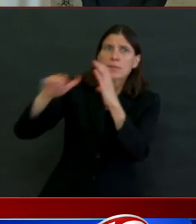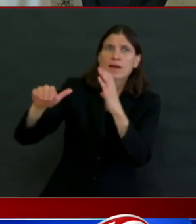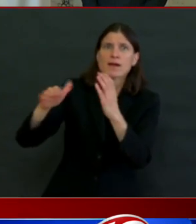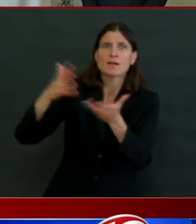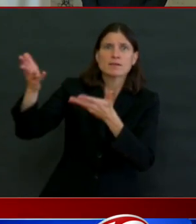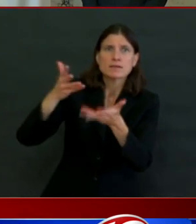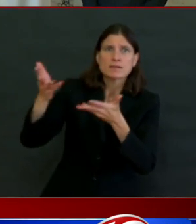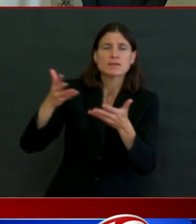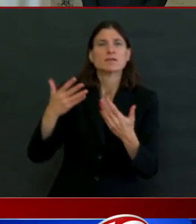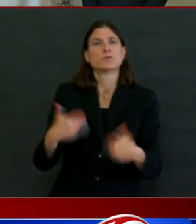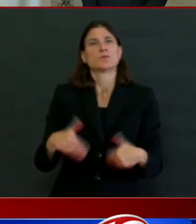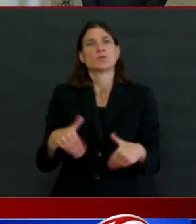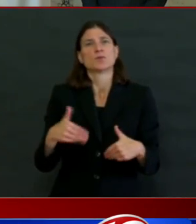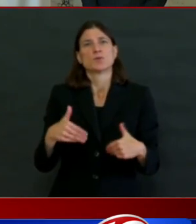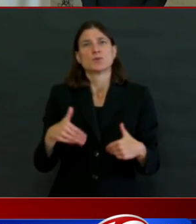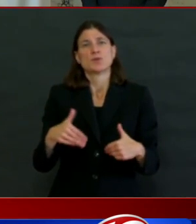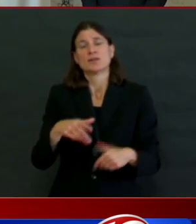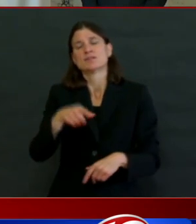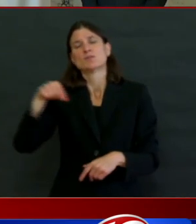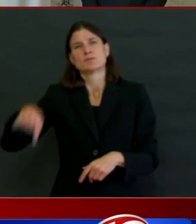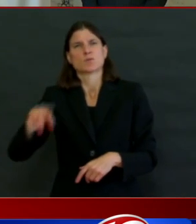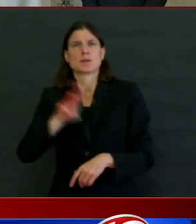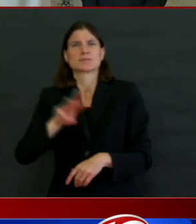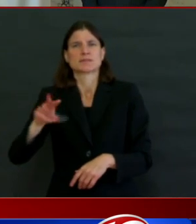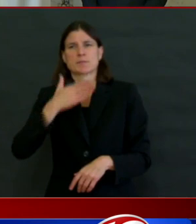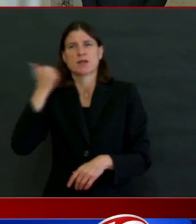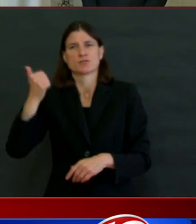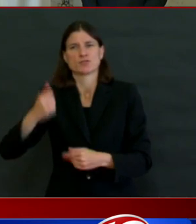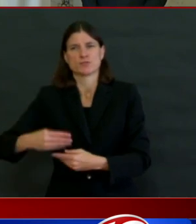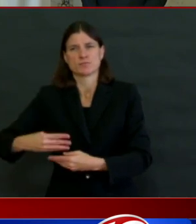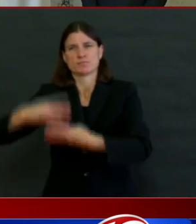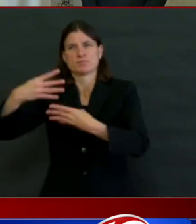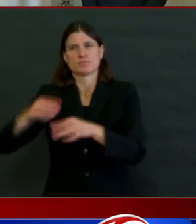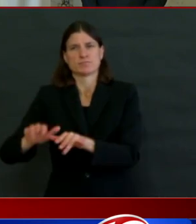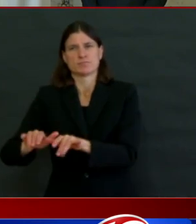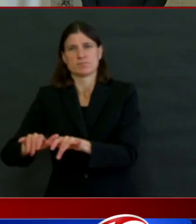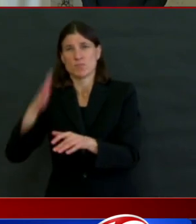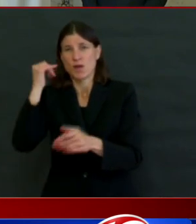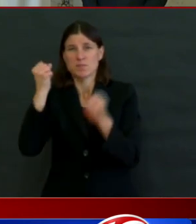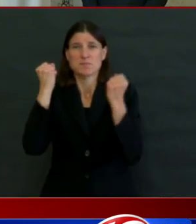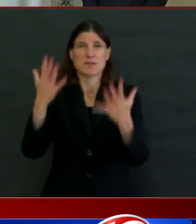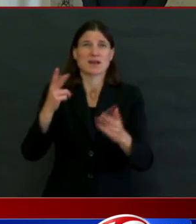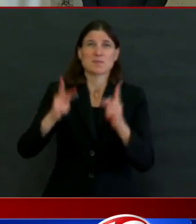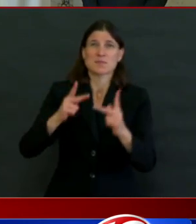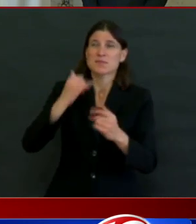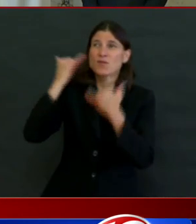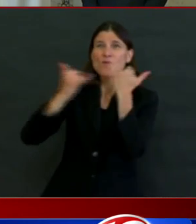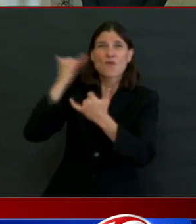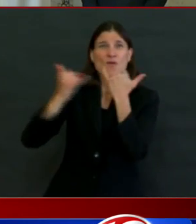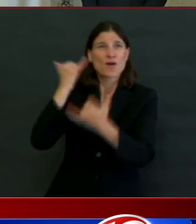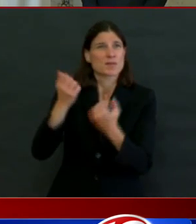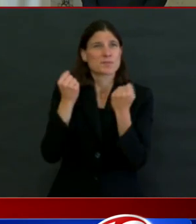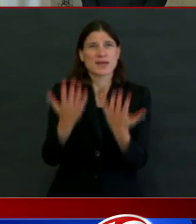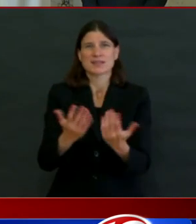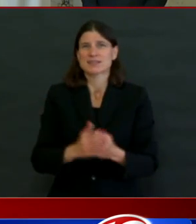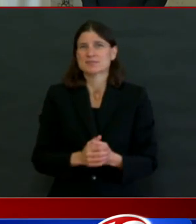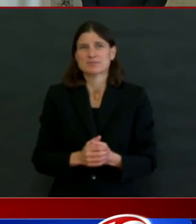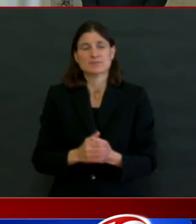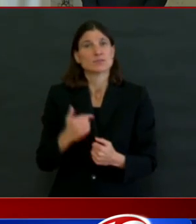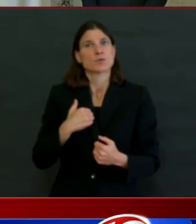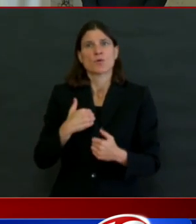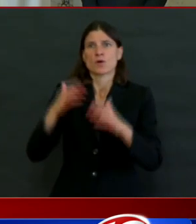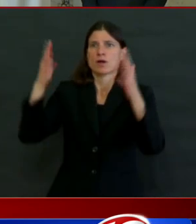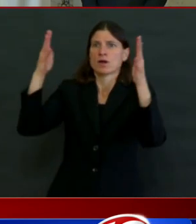as a credit to the team at the Department of Labor and Training, there are many other states, including Massachusetts, that haven't even